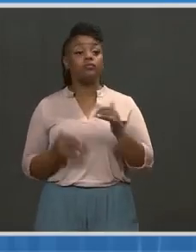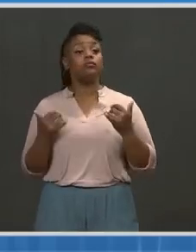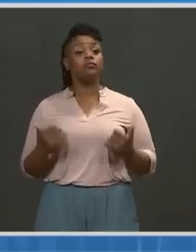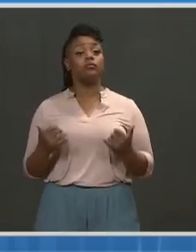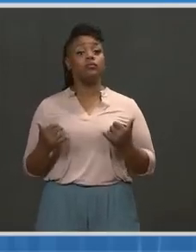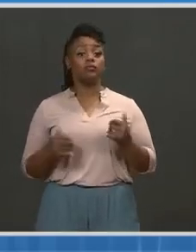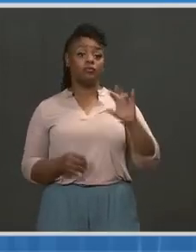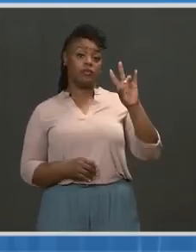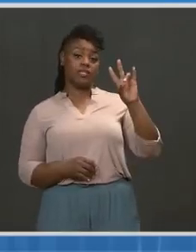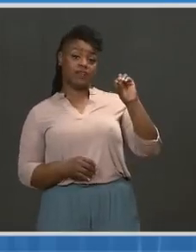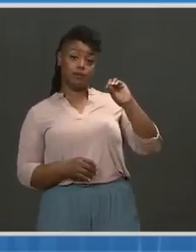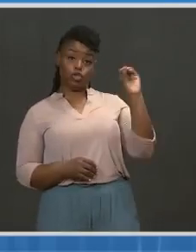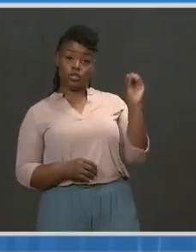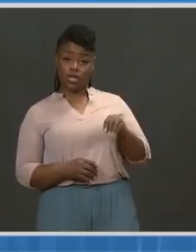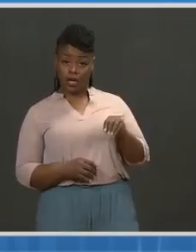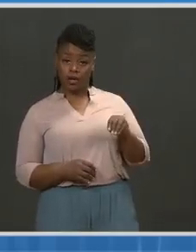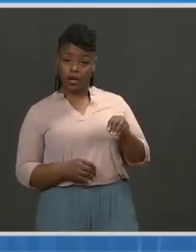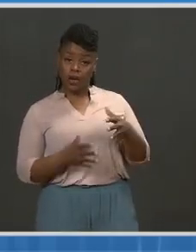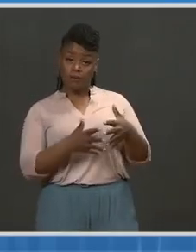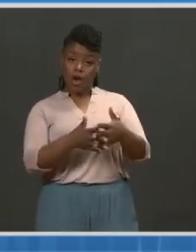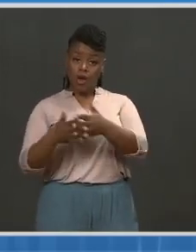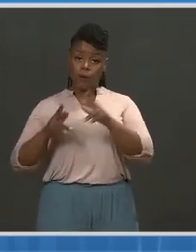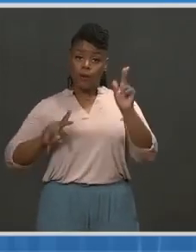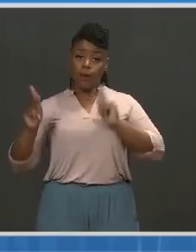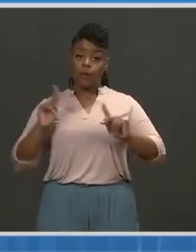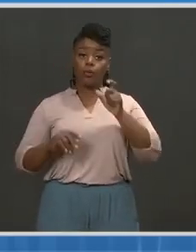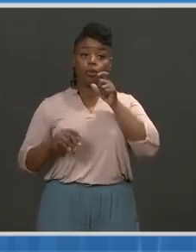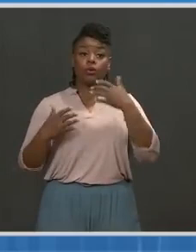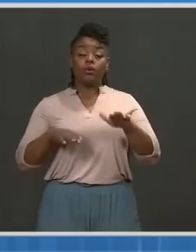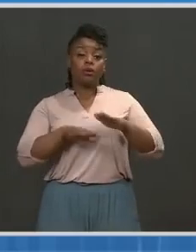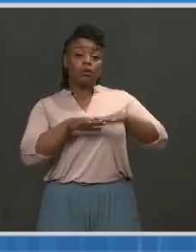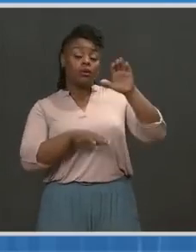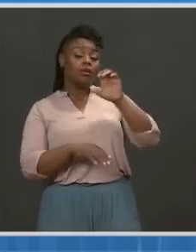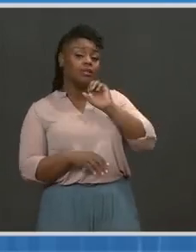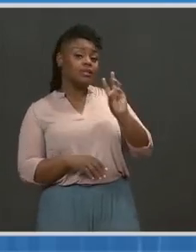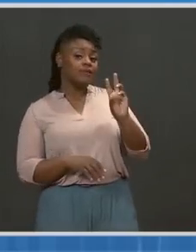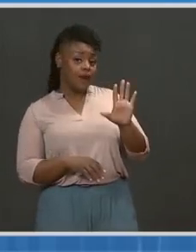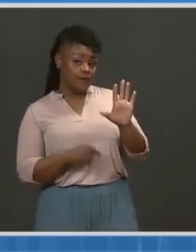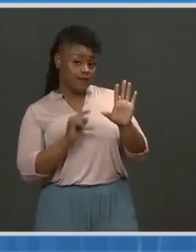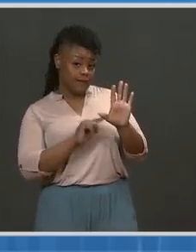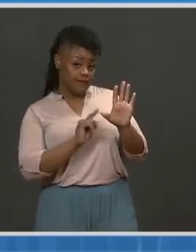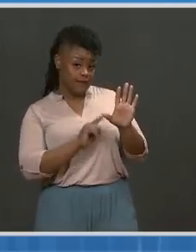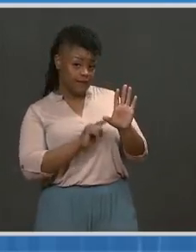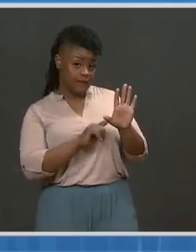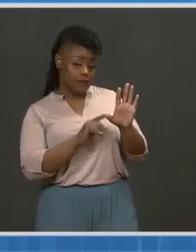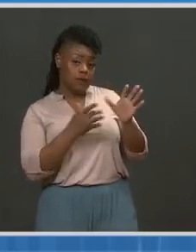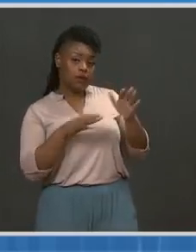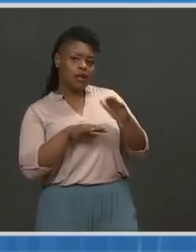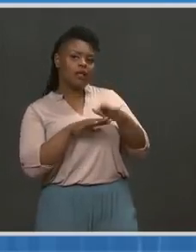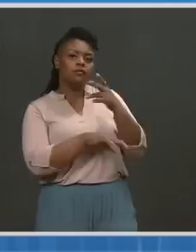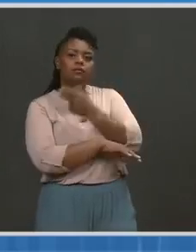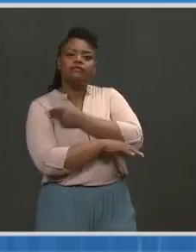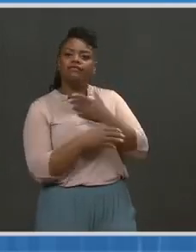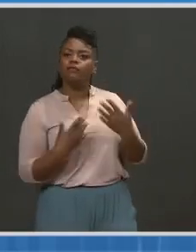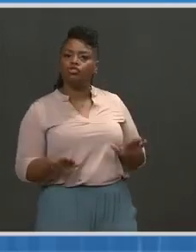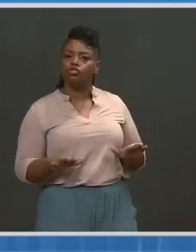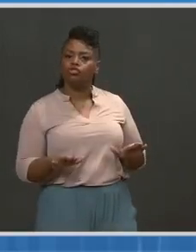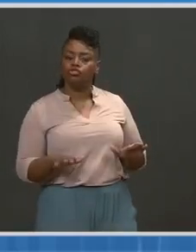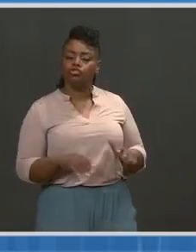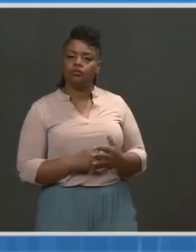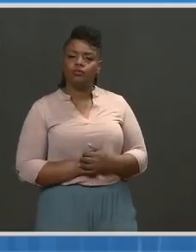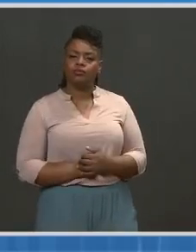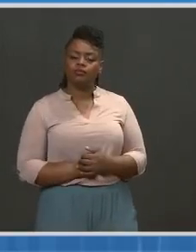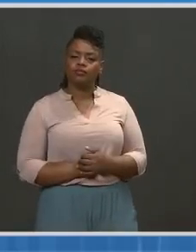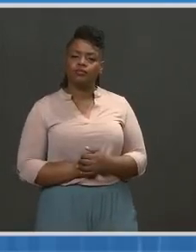milestone. Seventy percent of Americans age 65 and over have now received at least one shot.